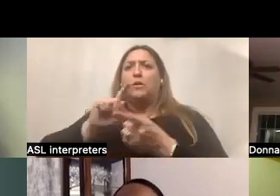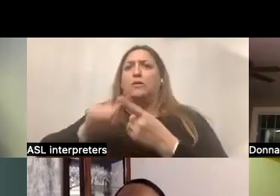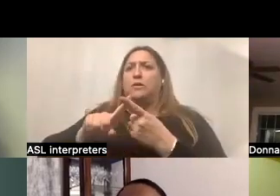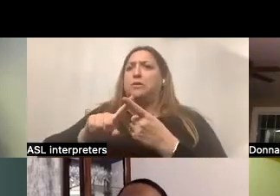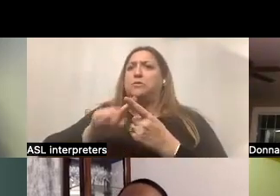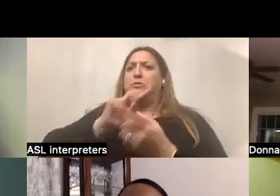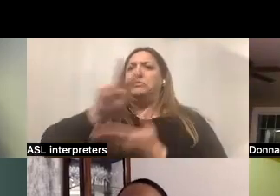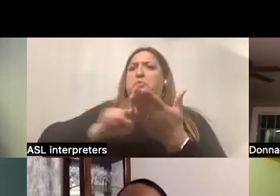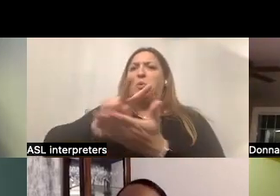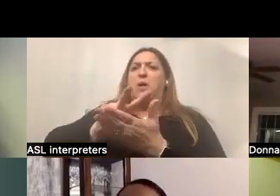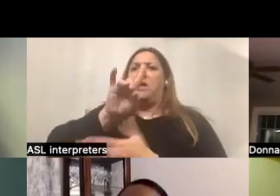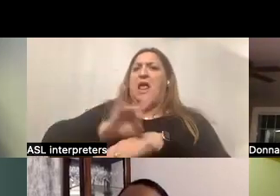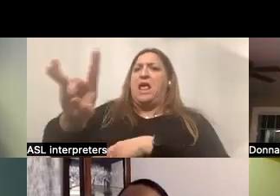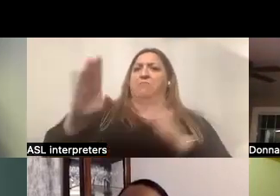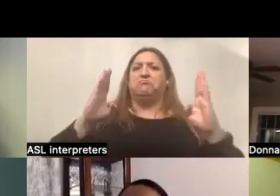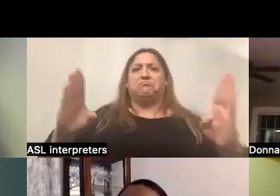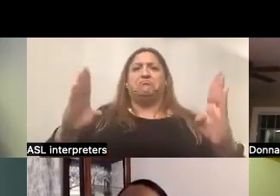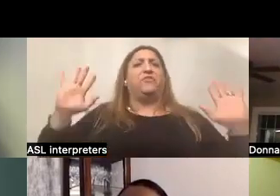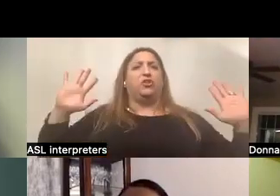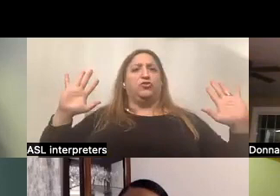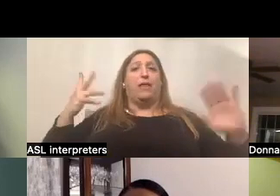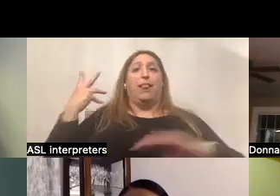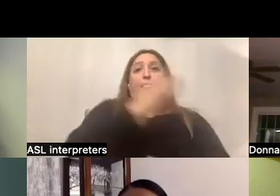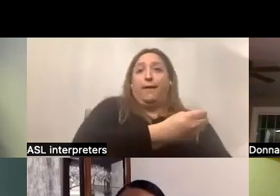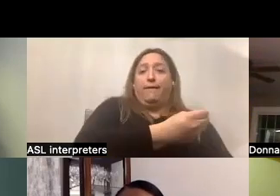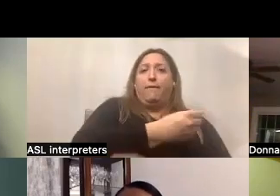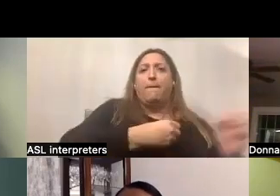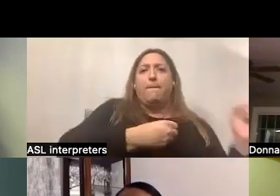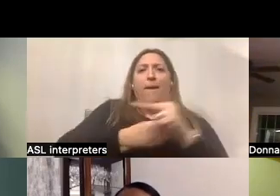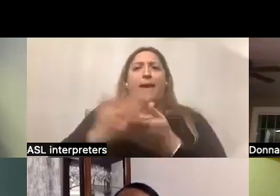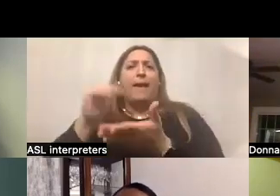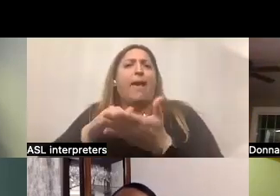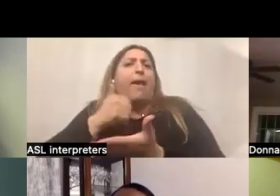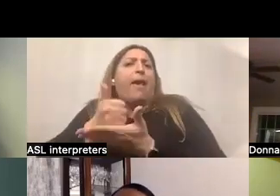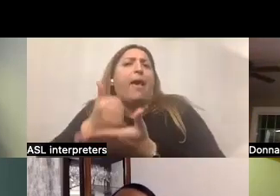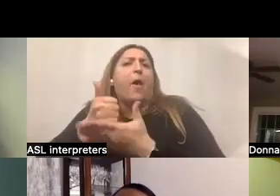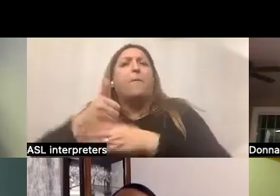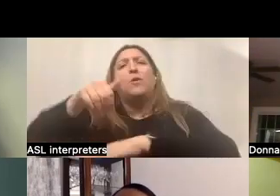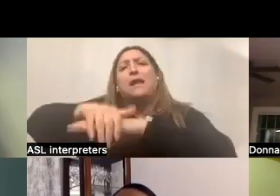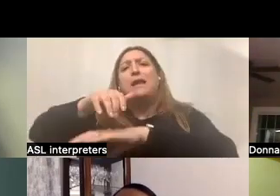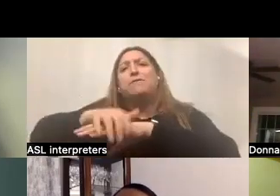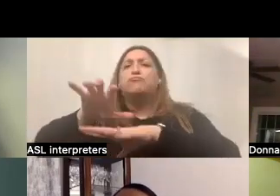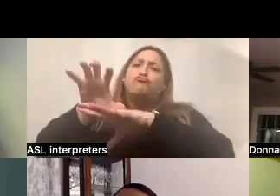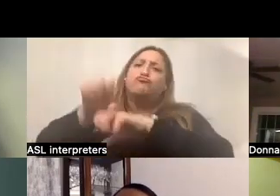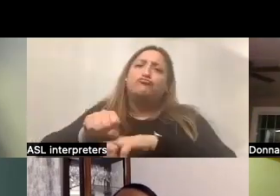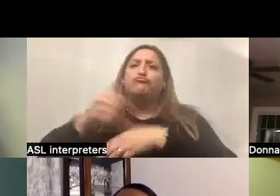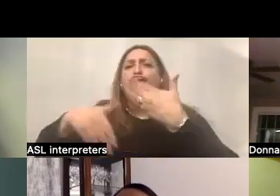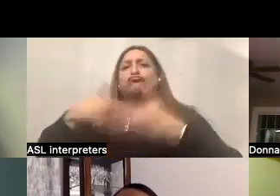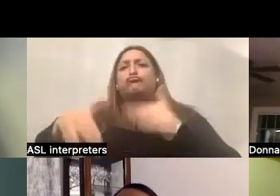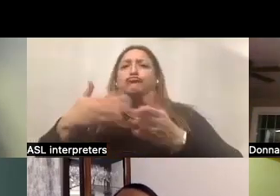hours, and then come back maybe later in the, in the day to help with an evening routine and, and getting things,